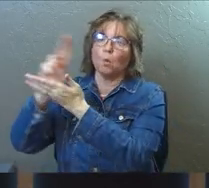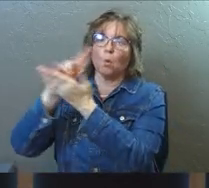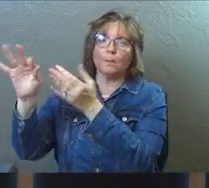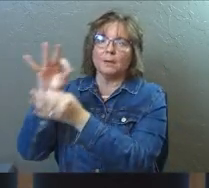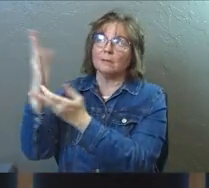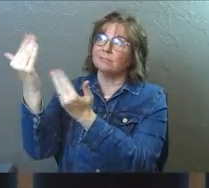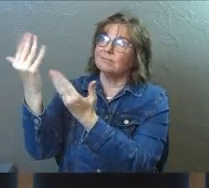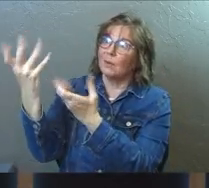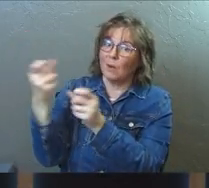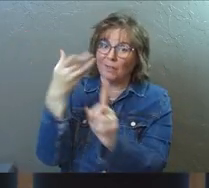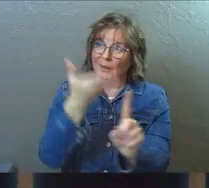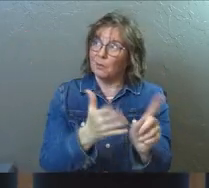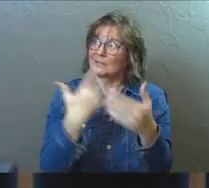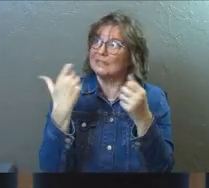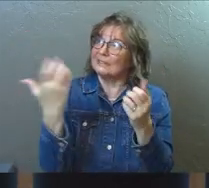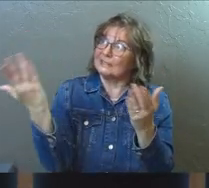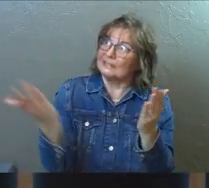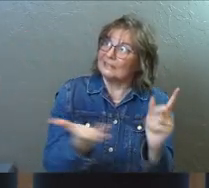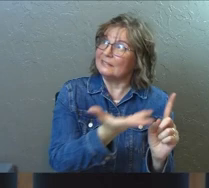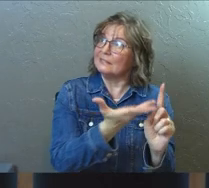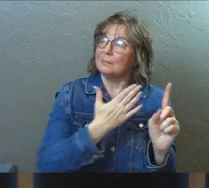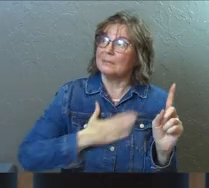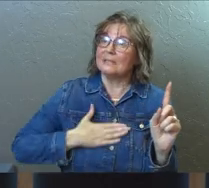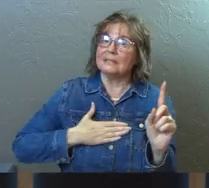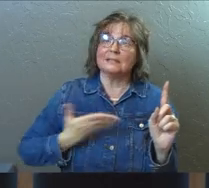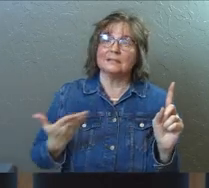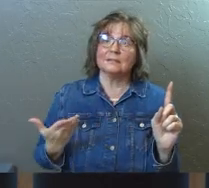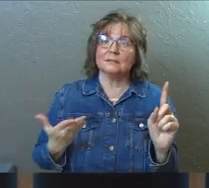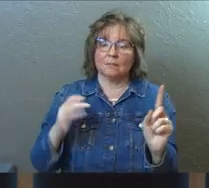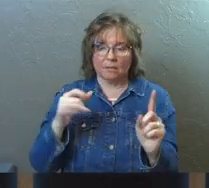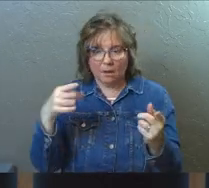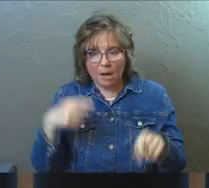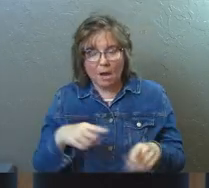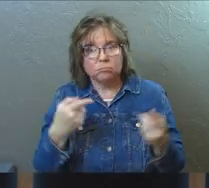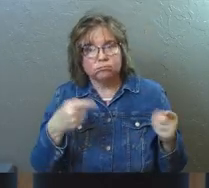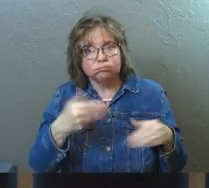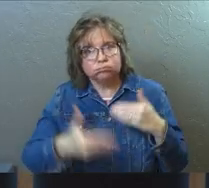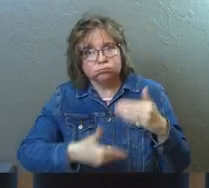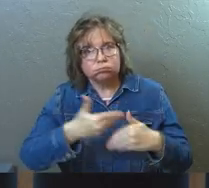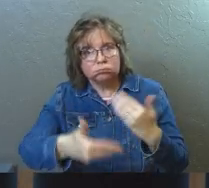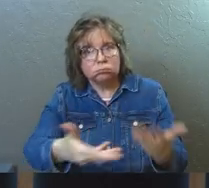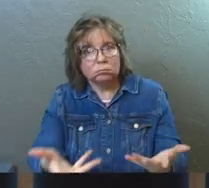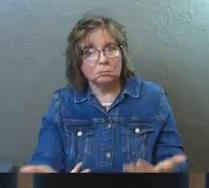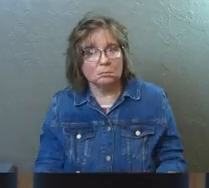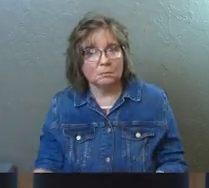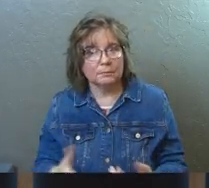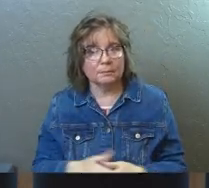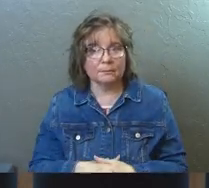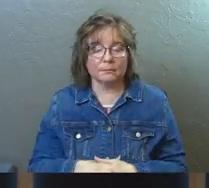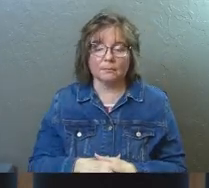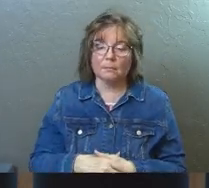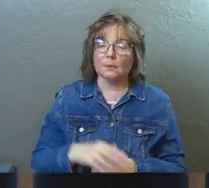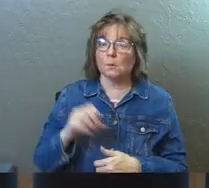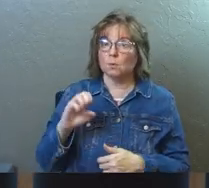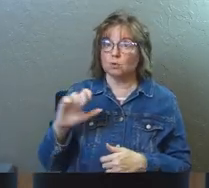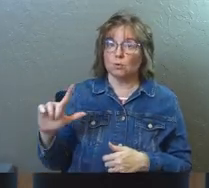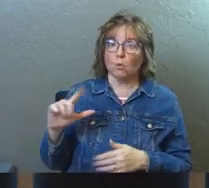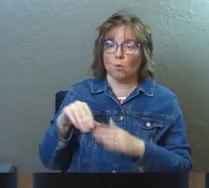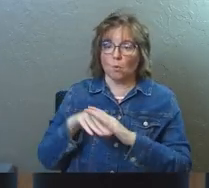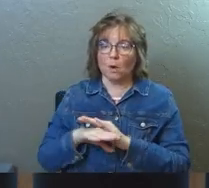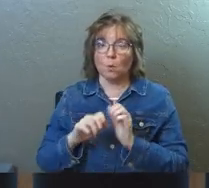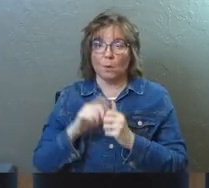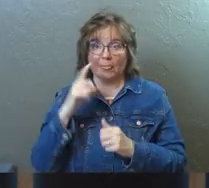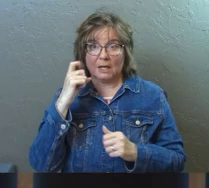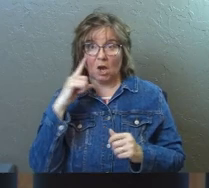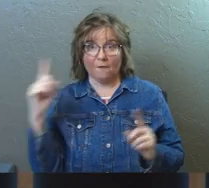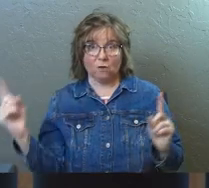Spirit and said, I'd like this person healed, please. And that's how that goes. When Saul walks in